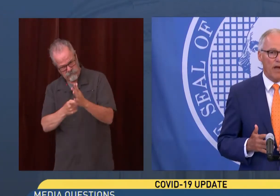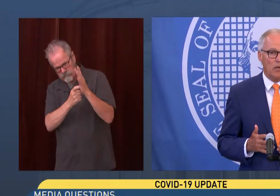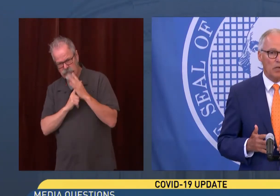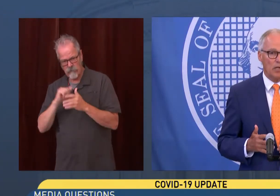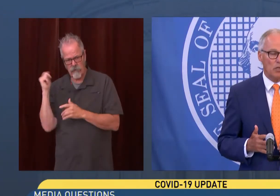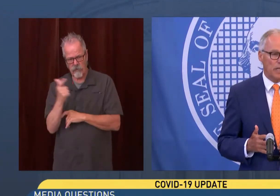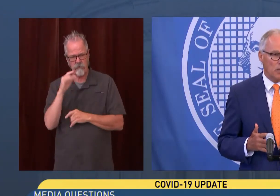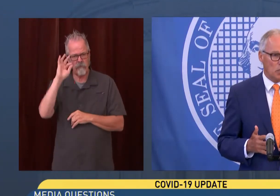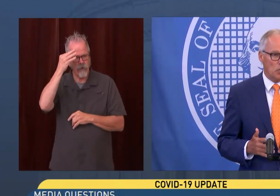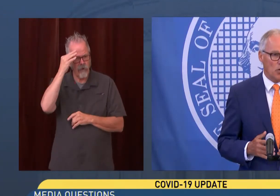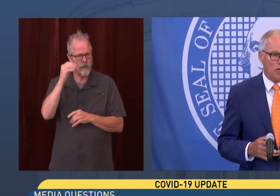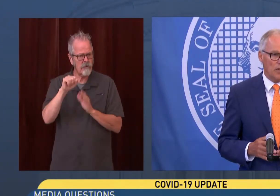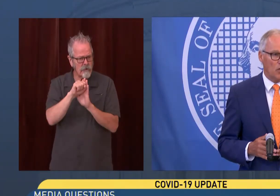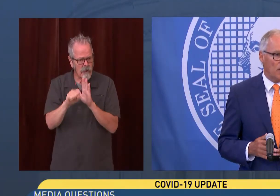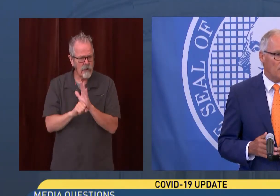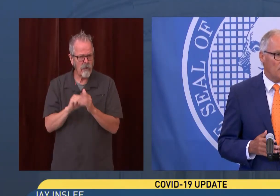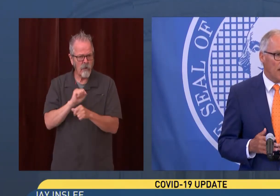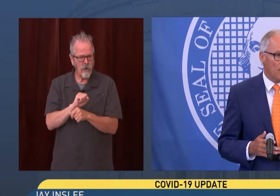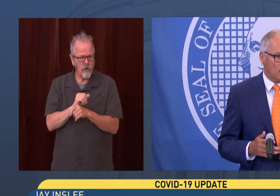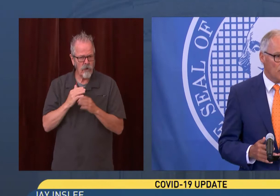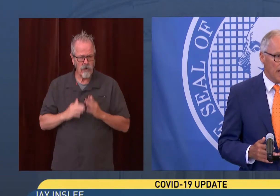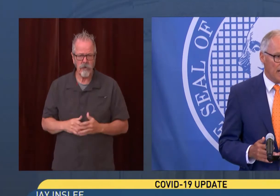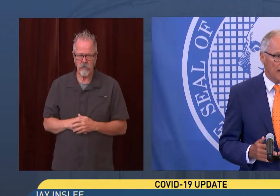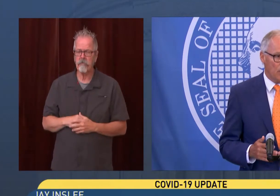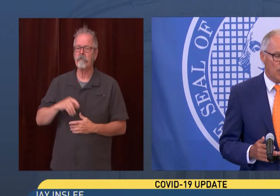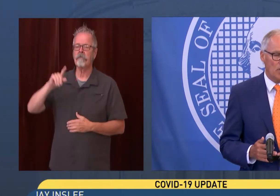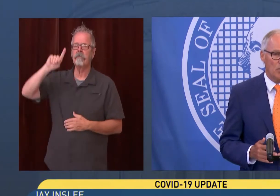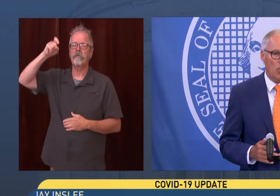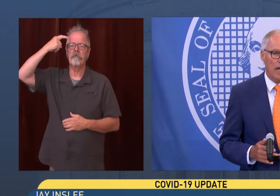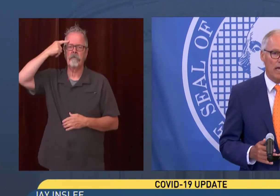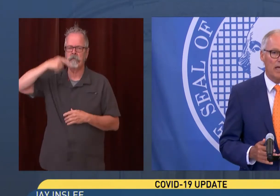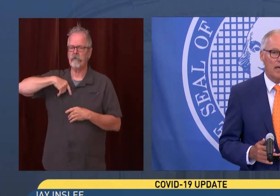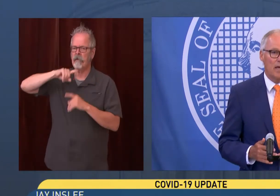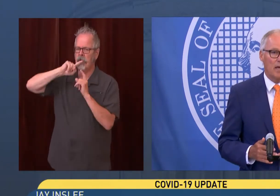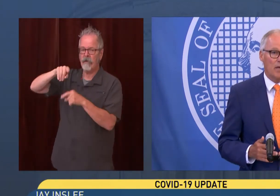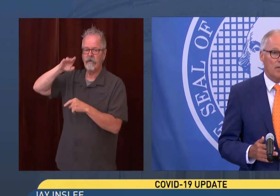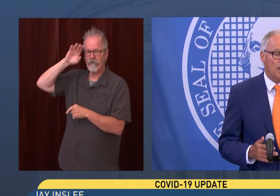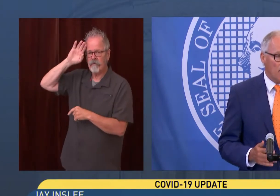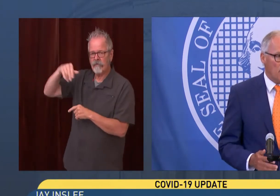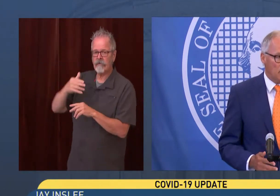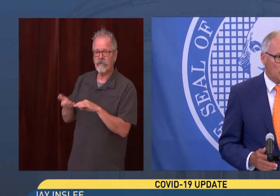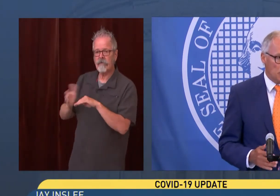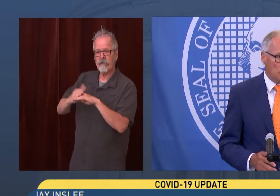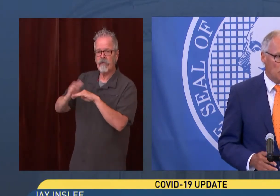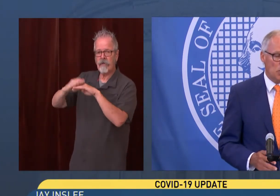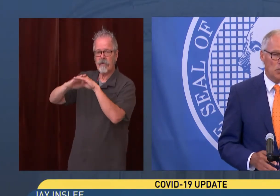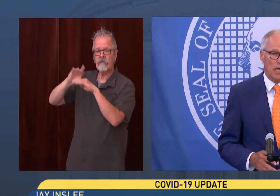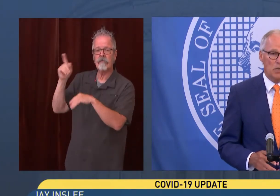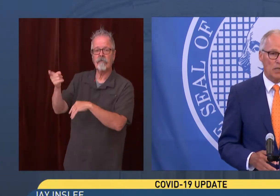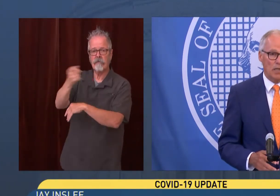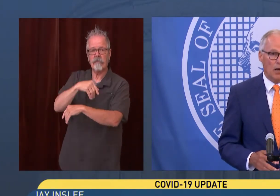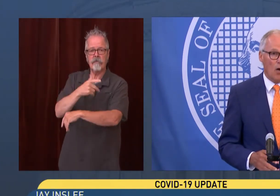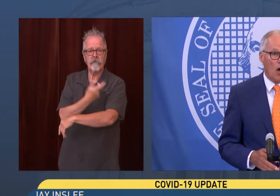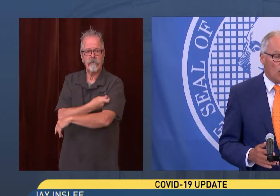increase our vaccination. That's a certainty. The question is how to do that in a reasonable way. The type of measures that you're suggesting are